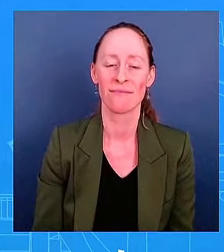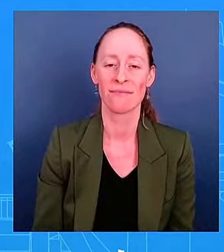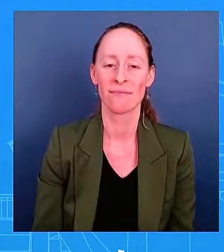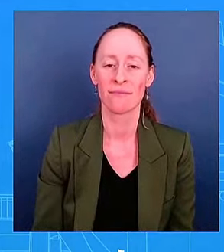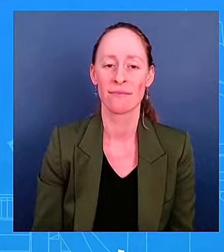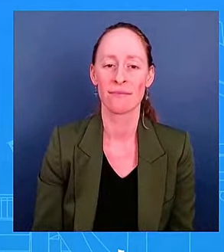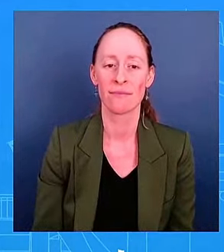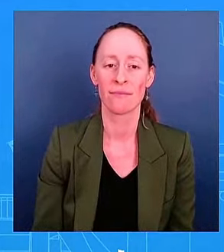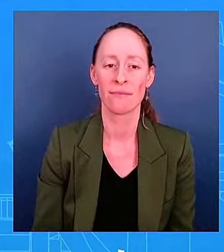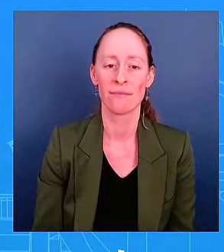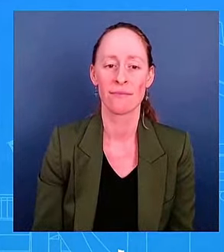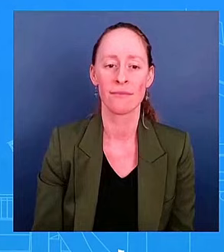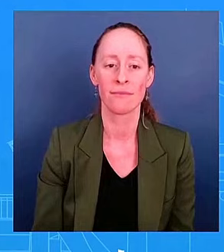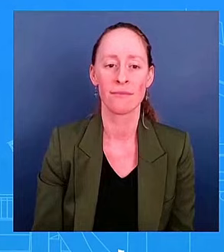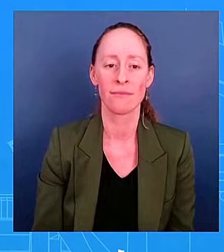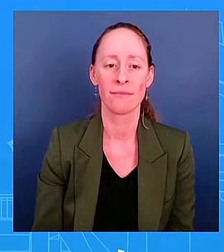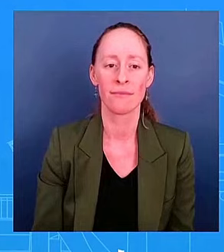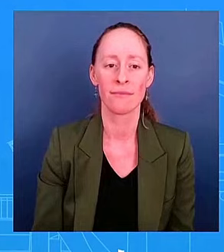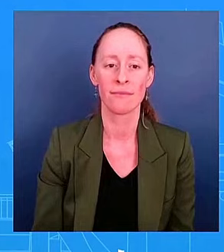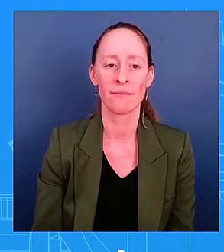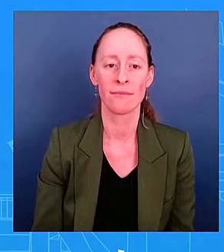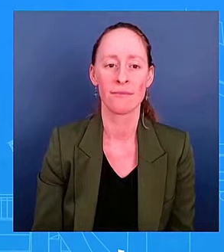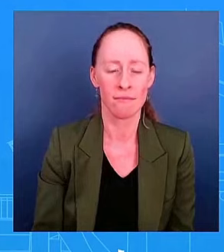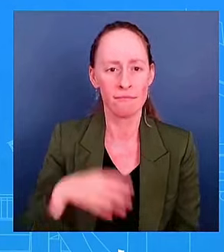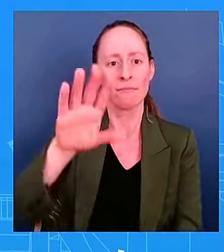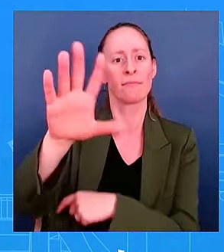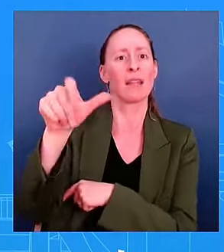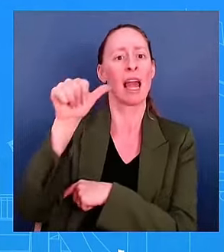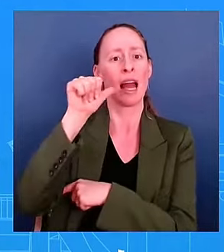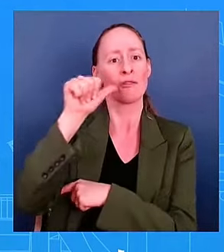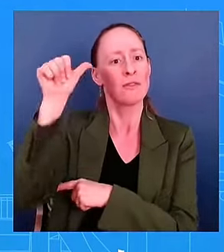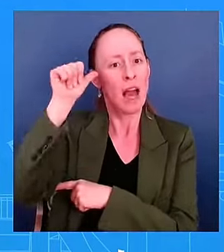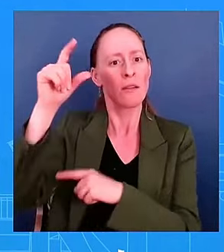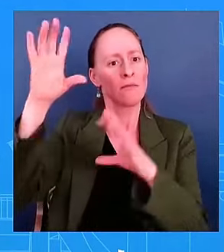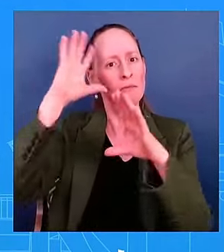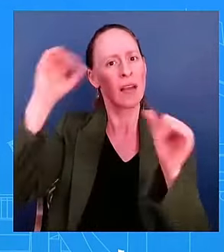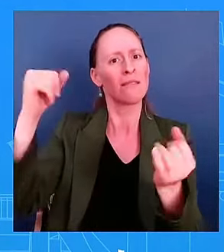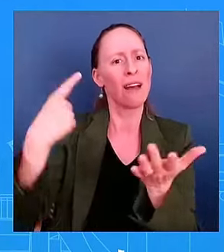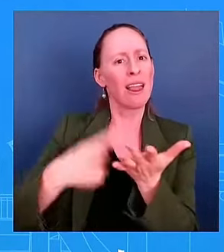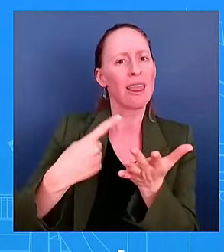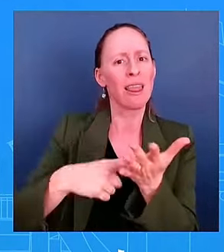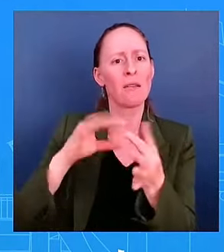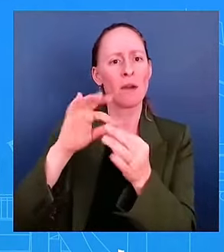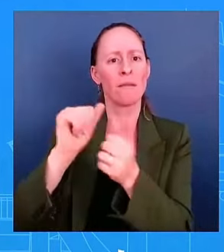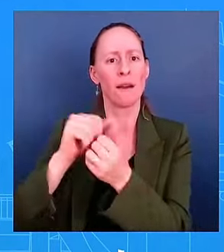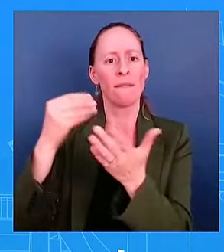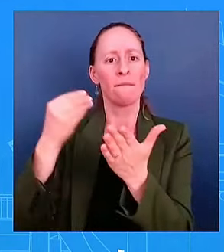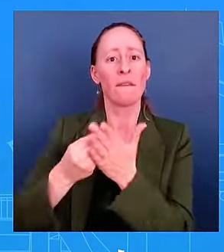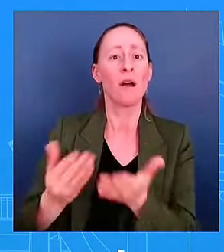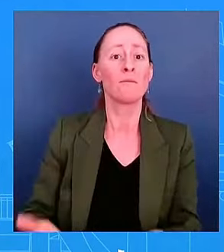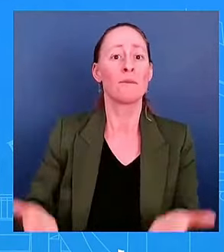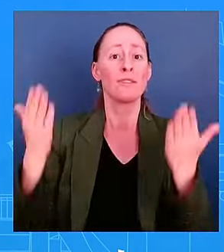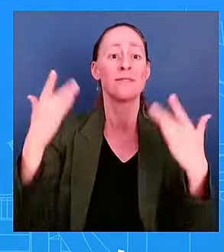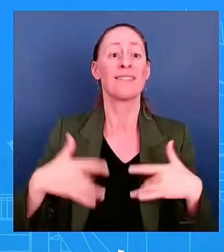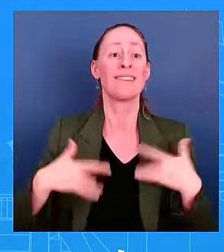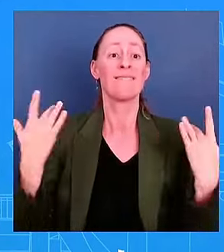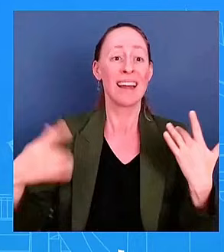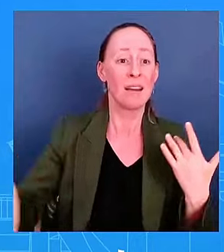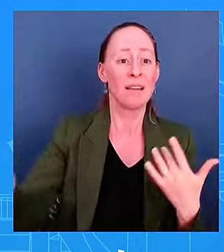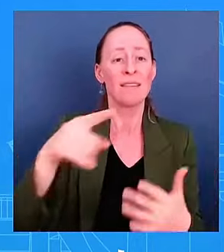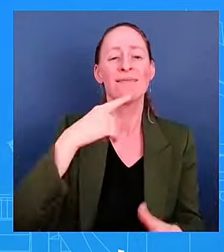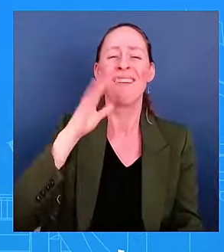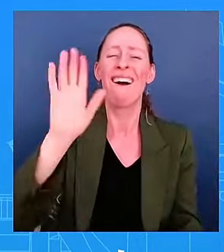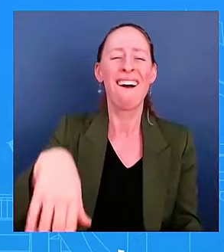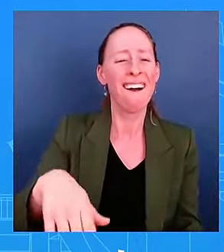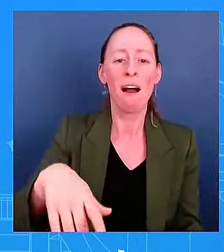yesterday at the fundraiser. He said that he didn't listen to his staff. So, what kind of advice did they get? Because